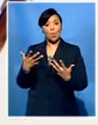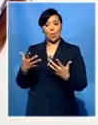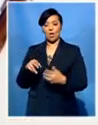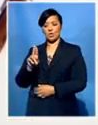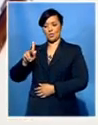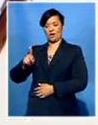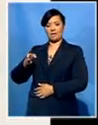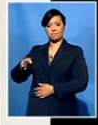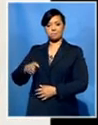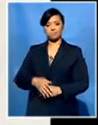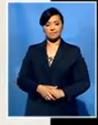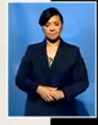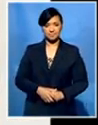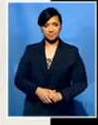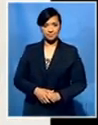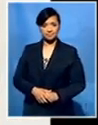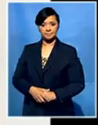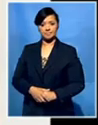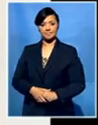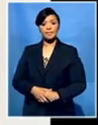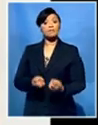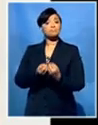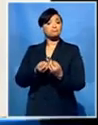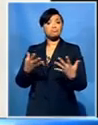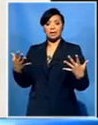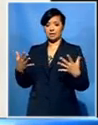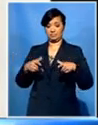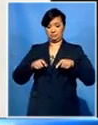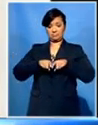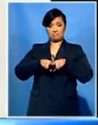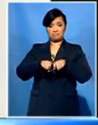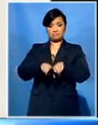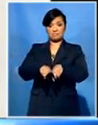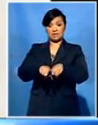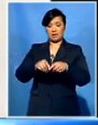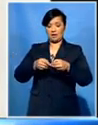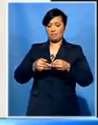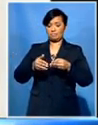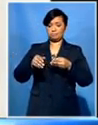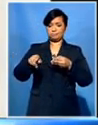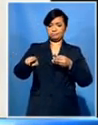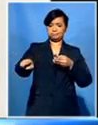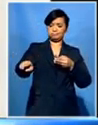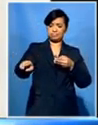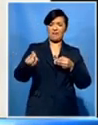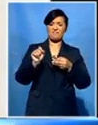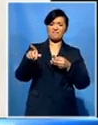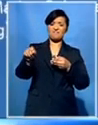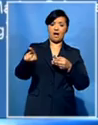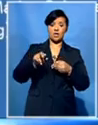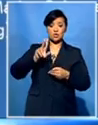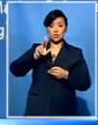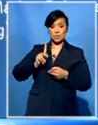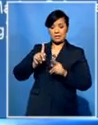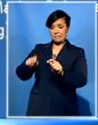United Kingdom. Its closest relatives are many thousands of kilometres away from the area in the Cape in which it's been found. And